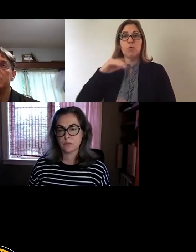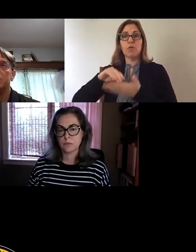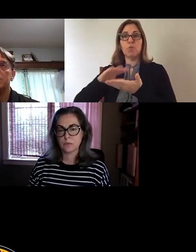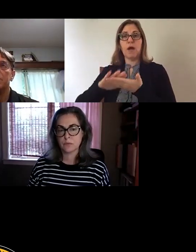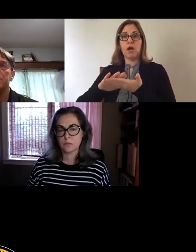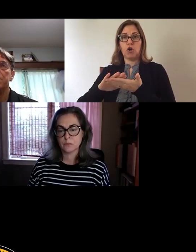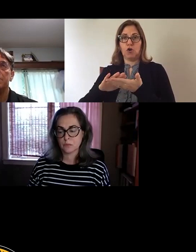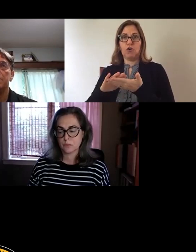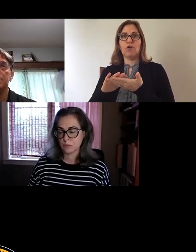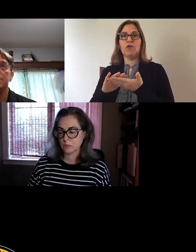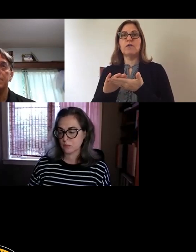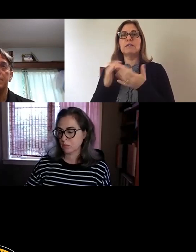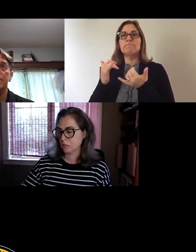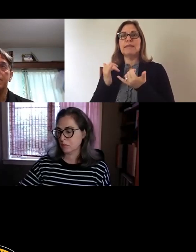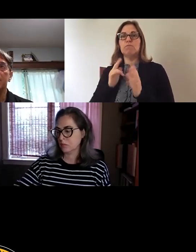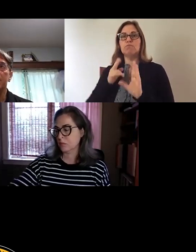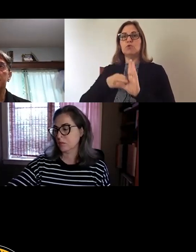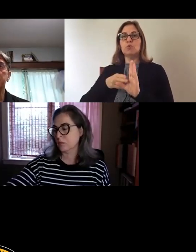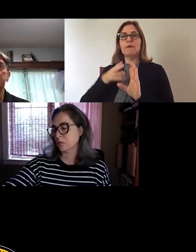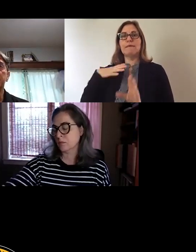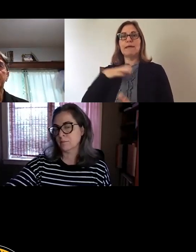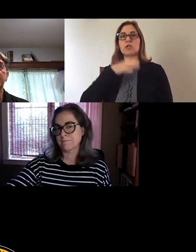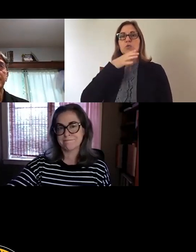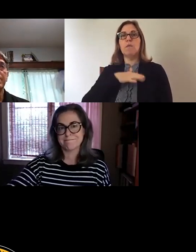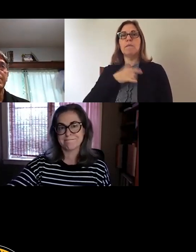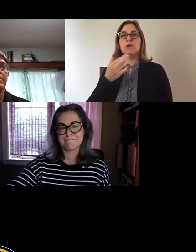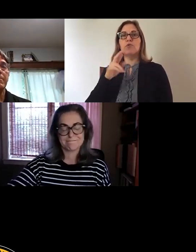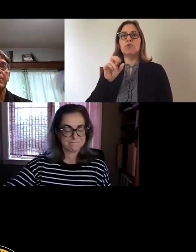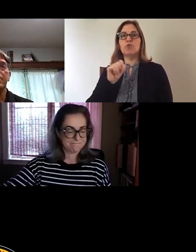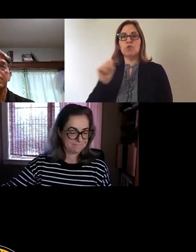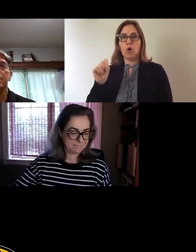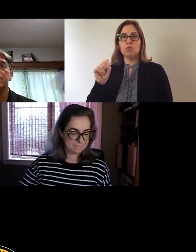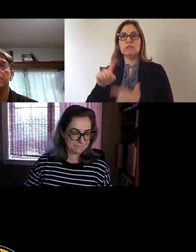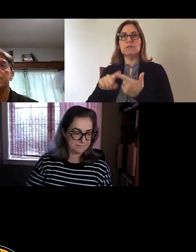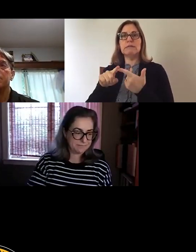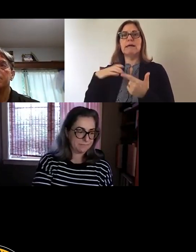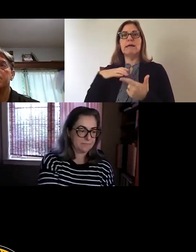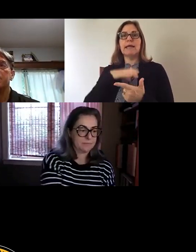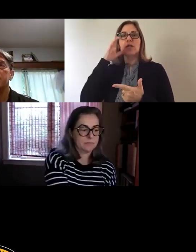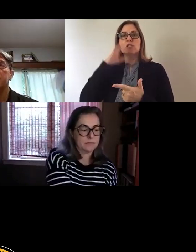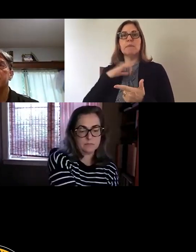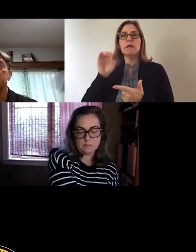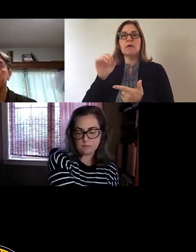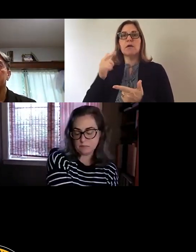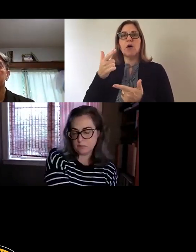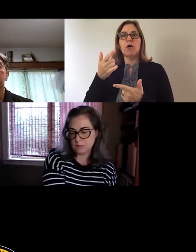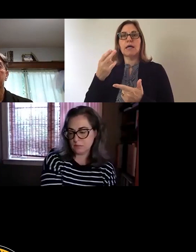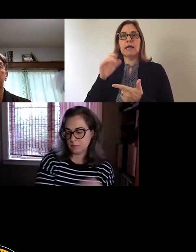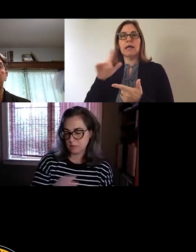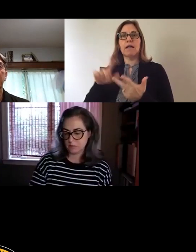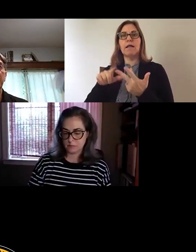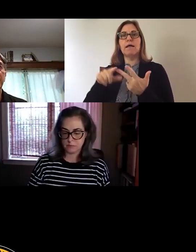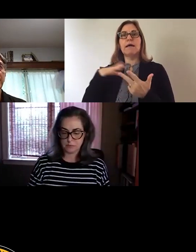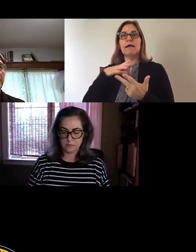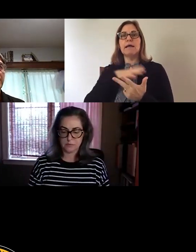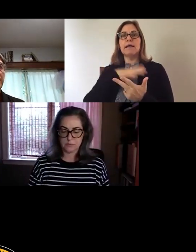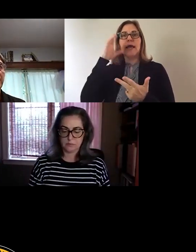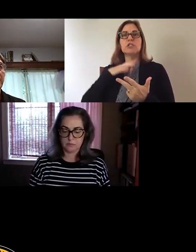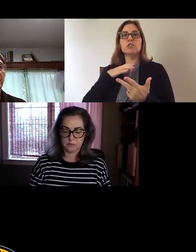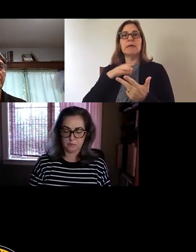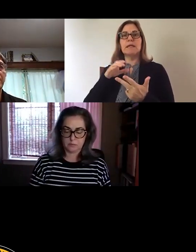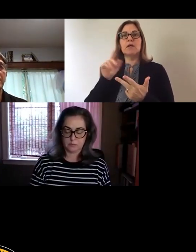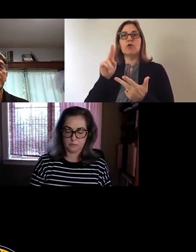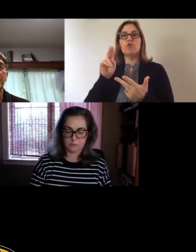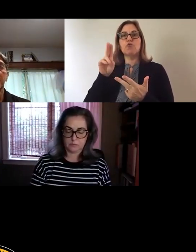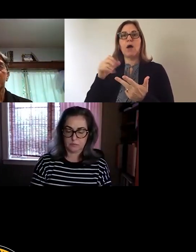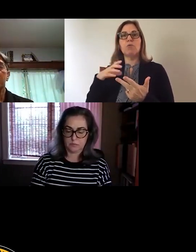joined by Councilwoman Gross, Councilman Coghill, Councilman Krauss, Councilman Wilson, as well as